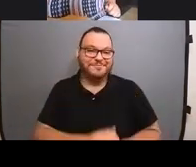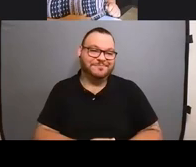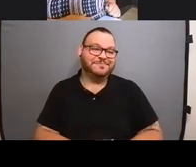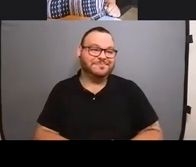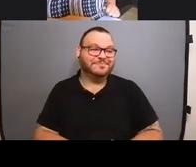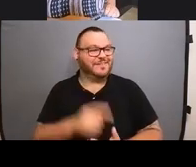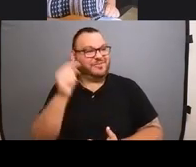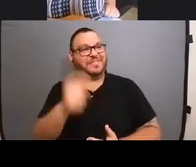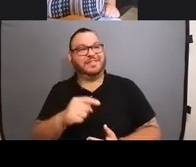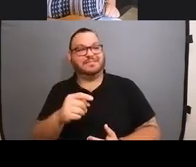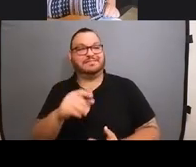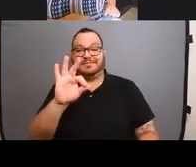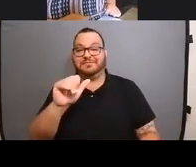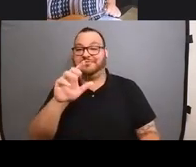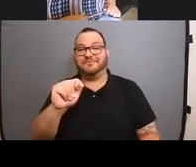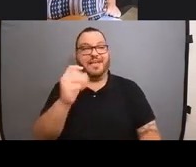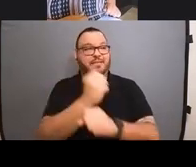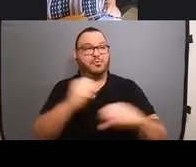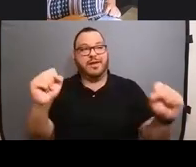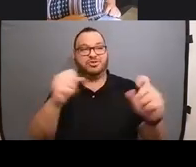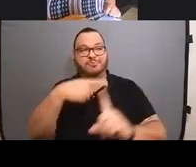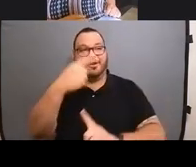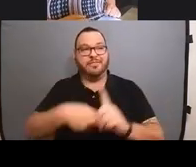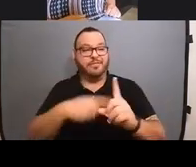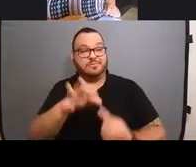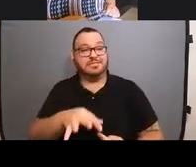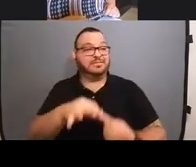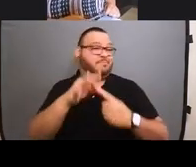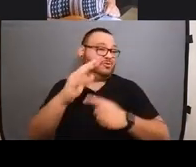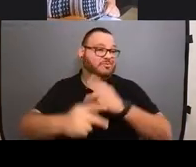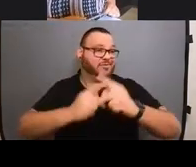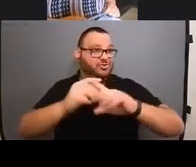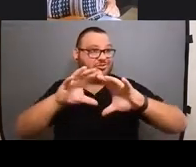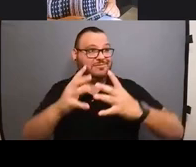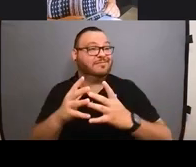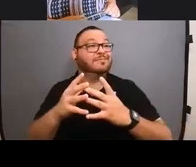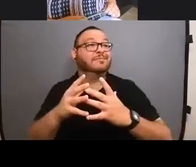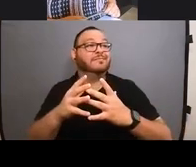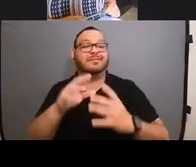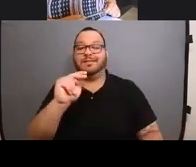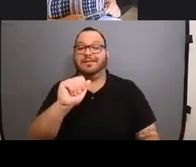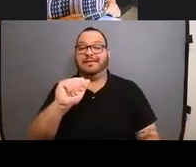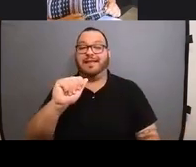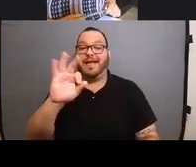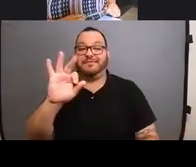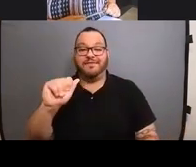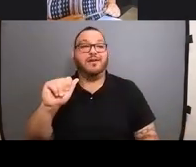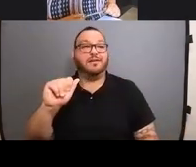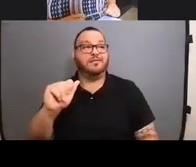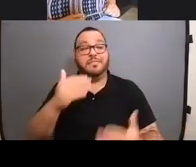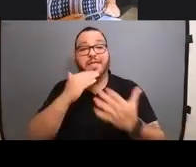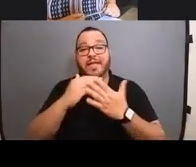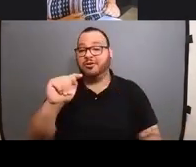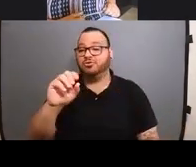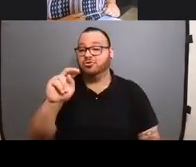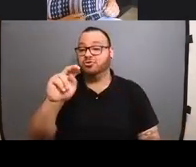this fat liberation month, special edition of the NAFA webinar. Um, thank you once again to artist Tony Tales.